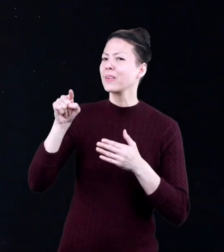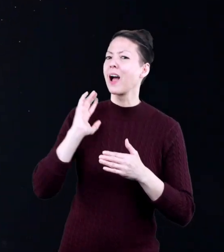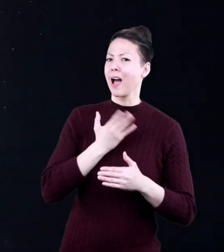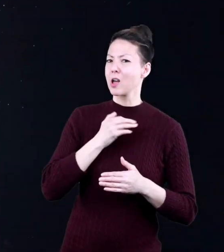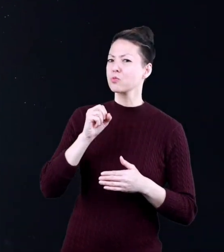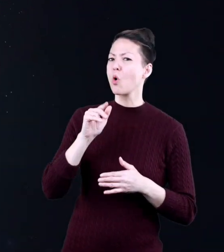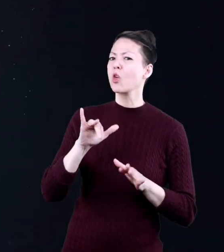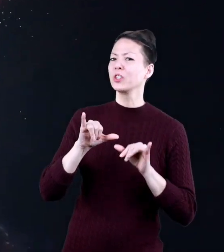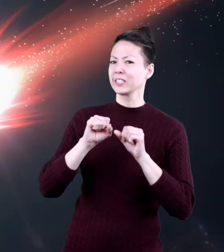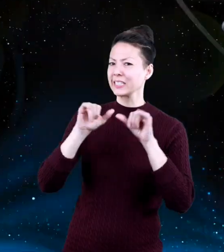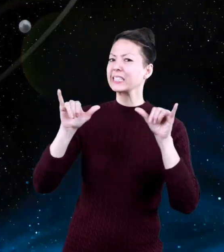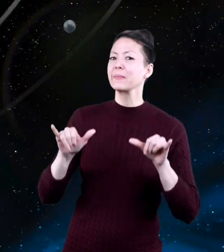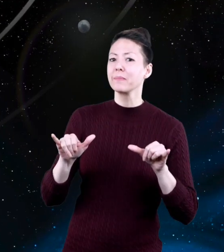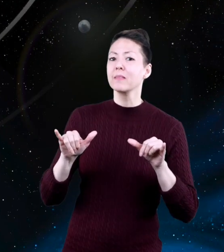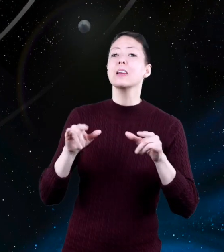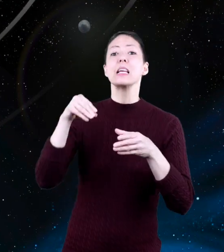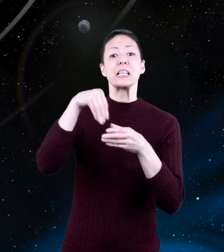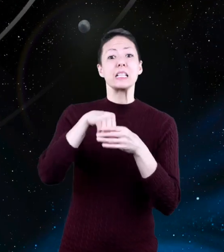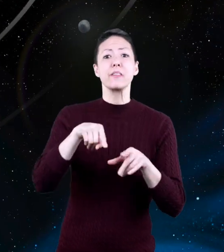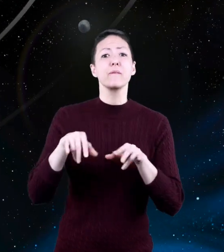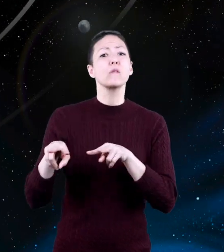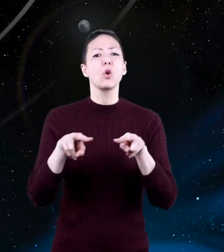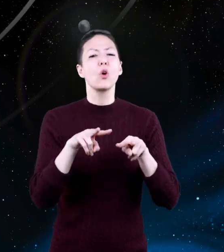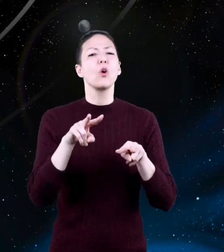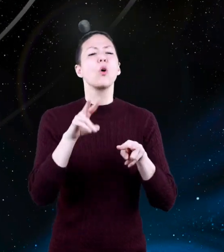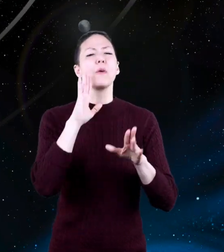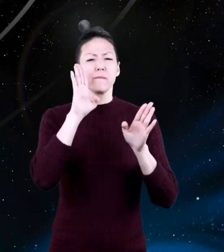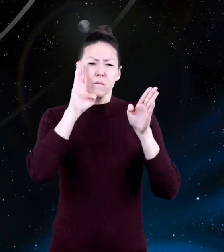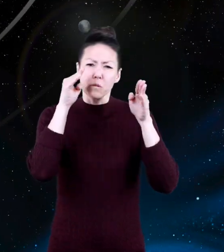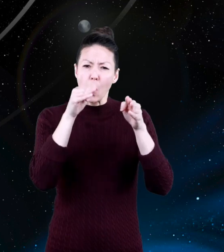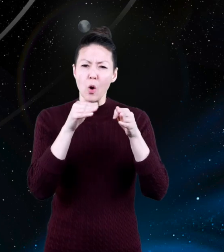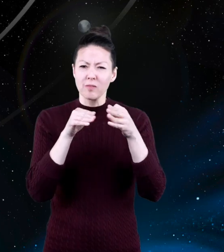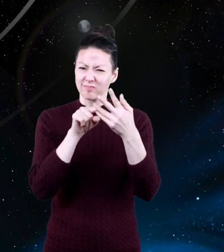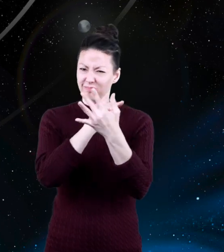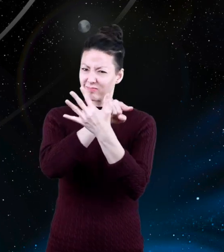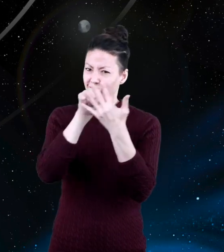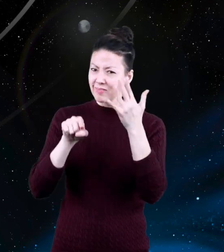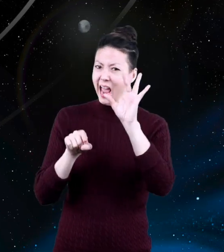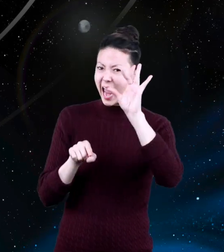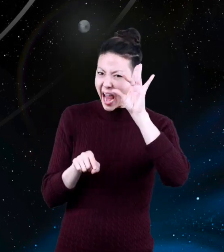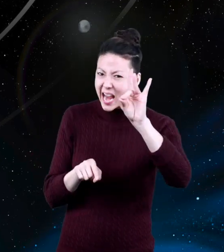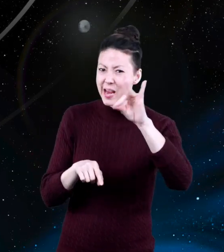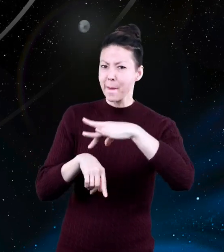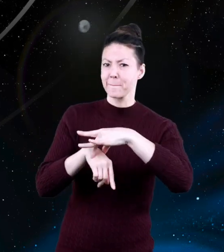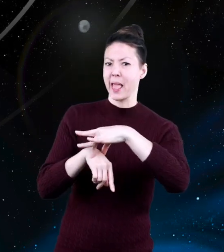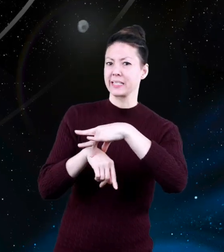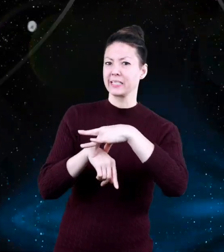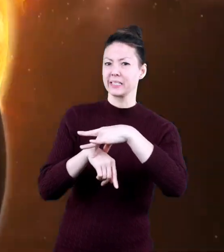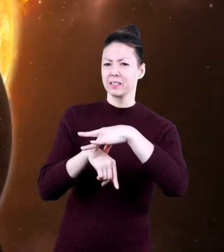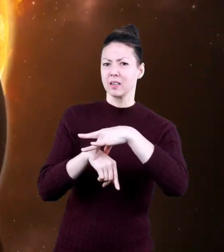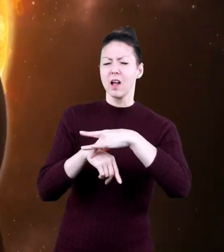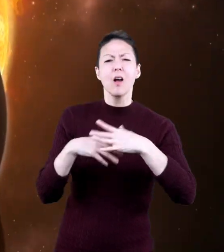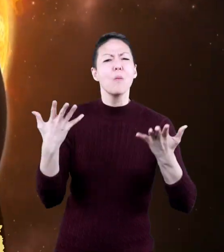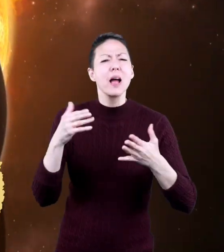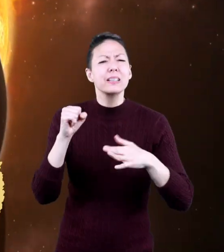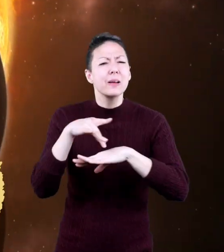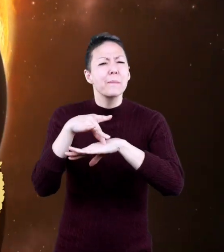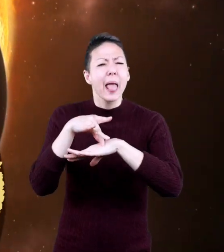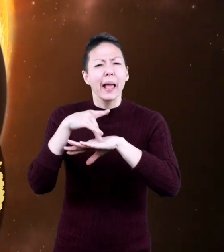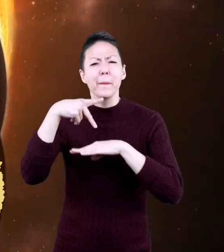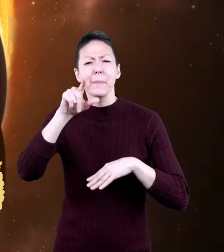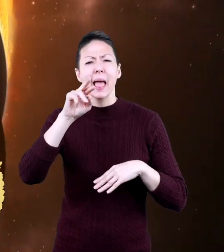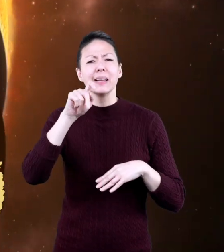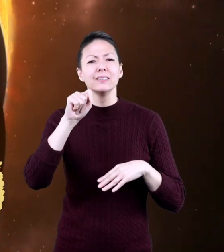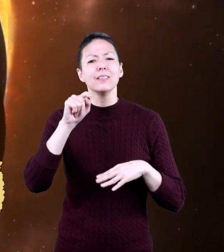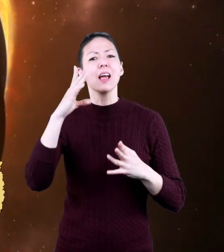that solar system. But in this video, we are going to focus on our eight planets. So, what's a